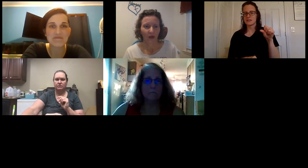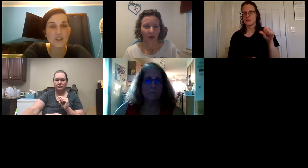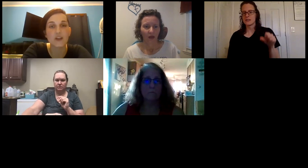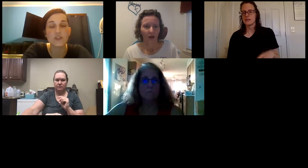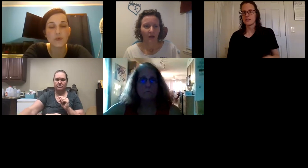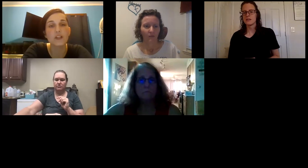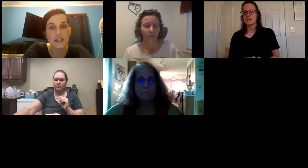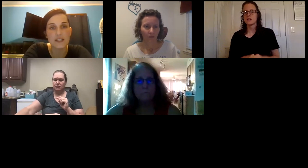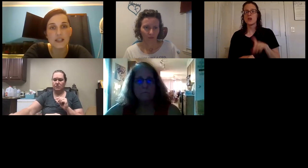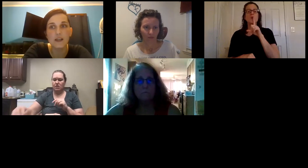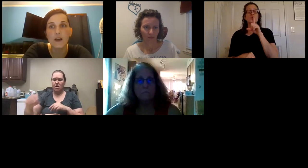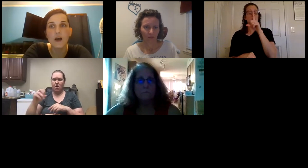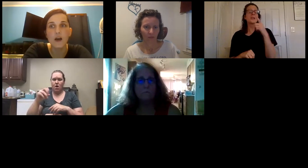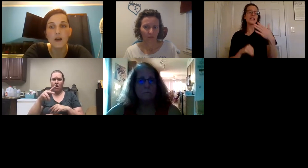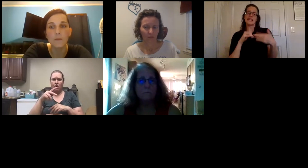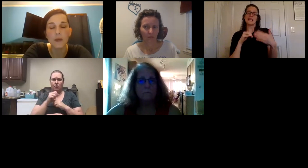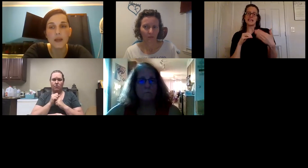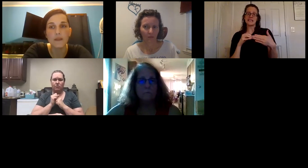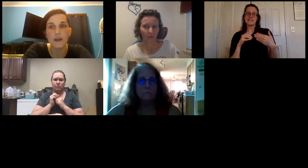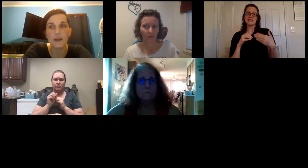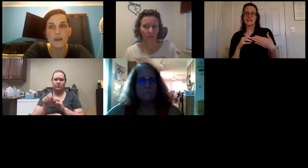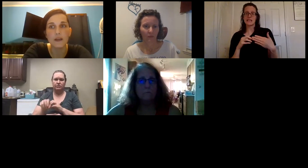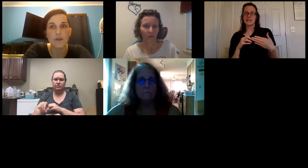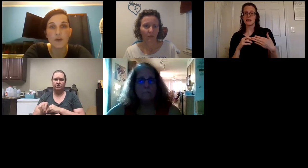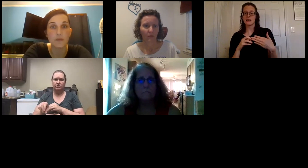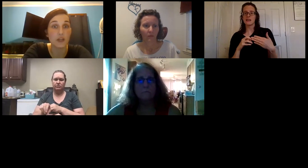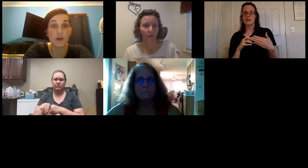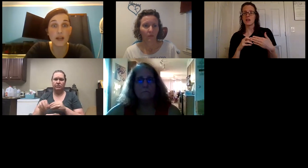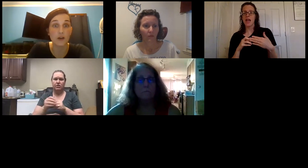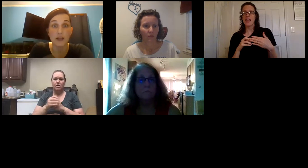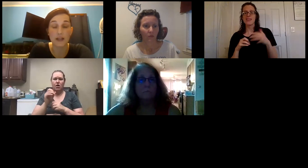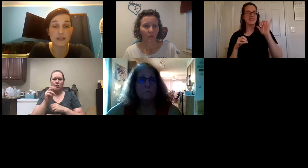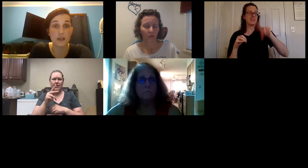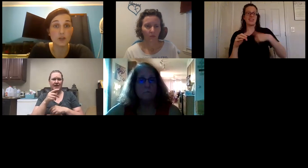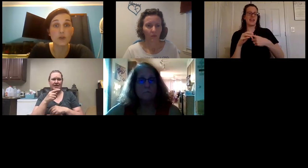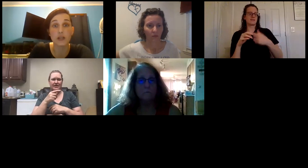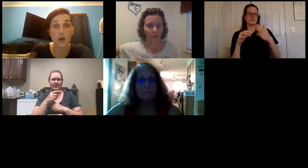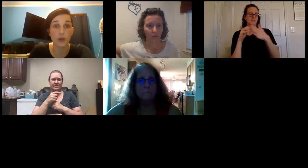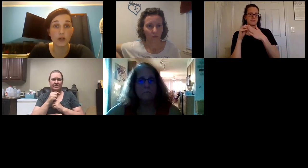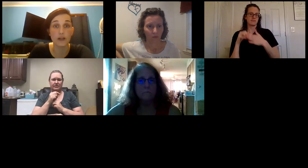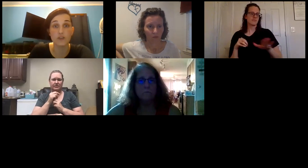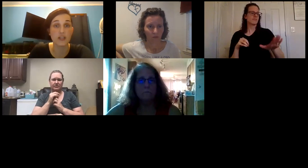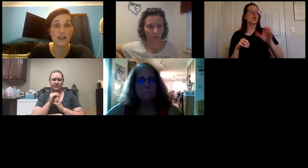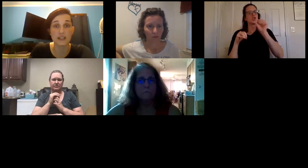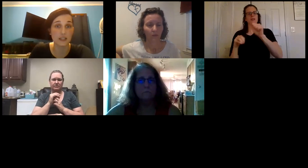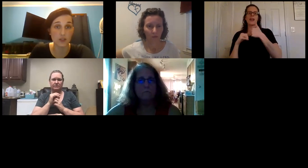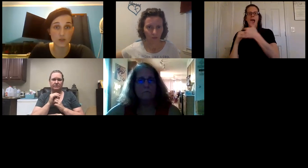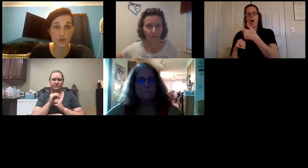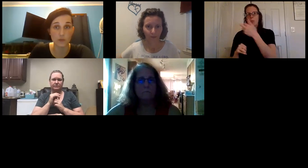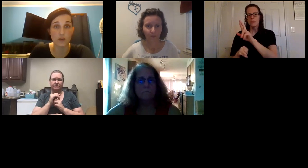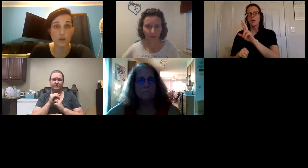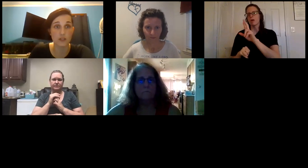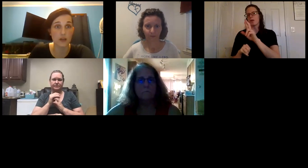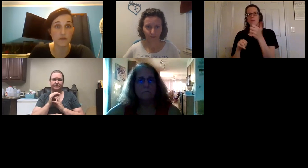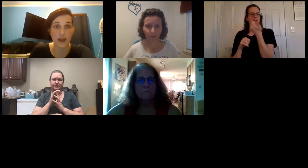so it's really easy um and then from here on out like i said you can help her if she has any issues